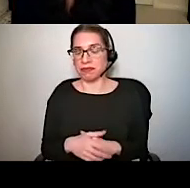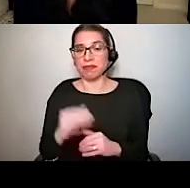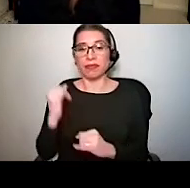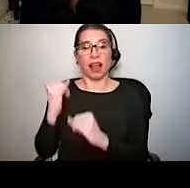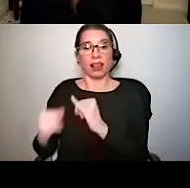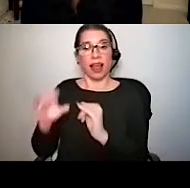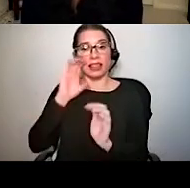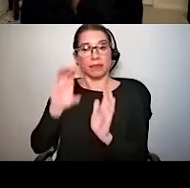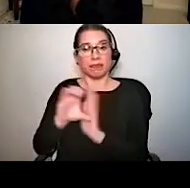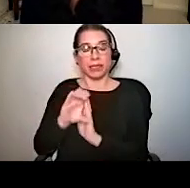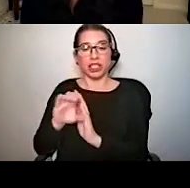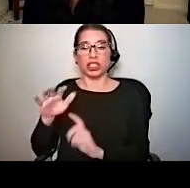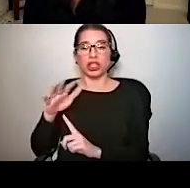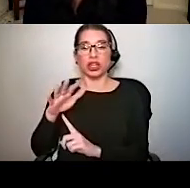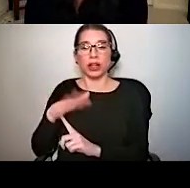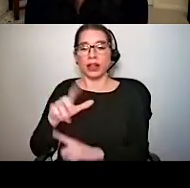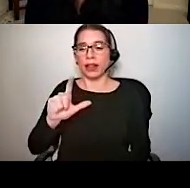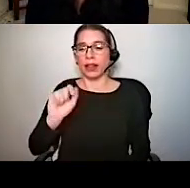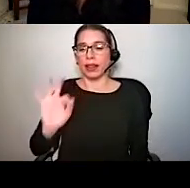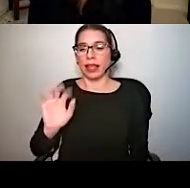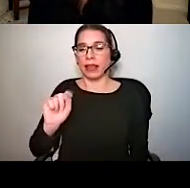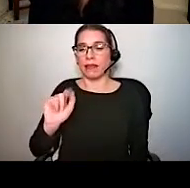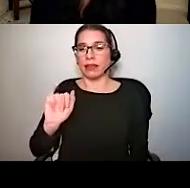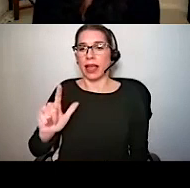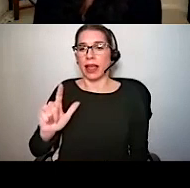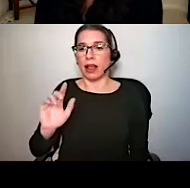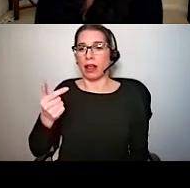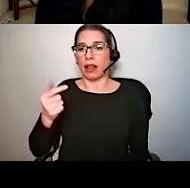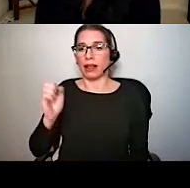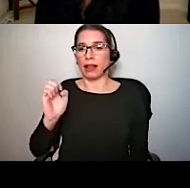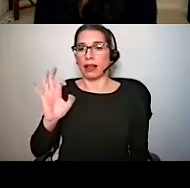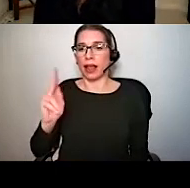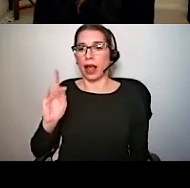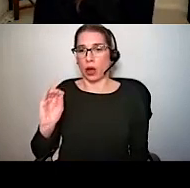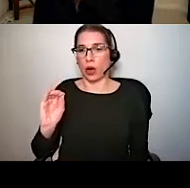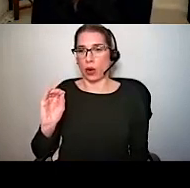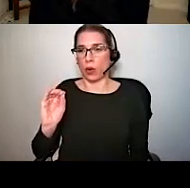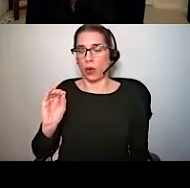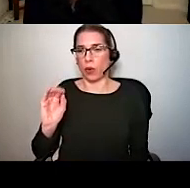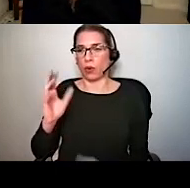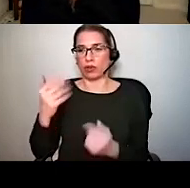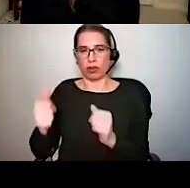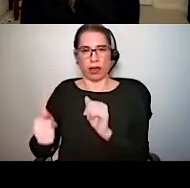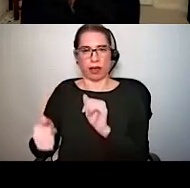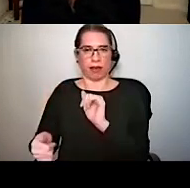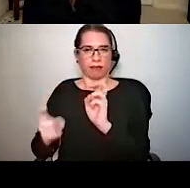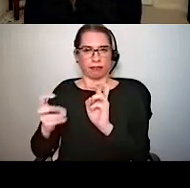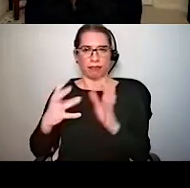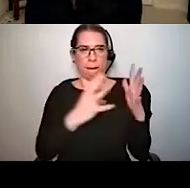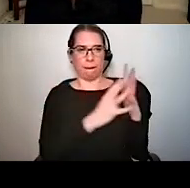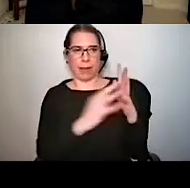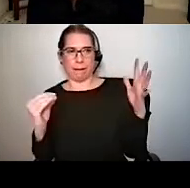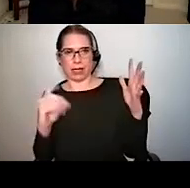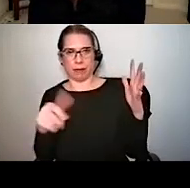have a leaf-tailed gecko exhibiting a form of mimicry to conceal itself out in the open. So in this case, she is